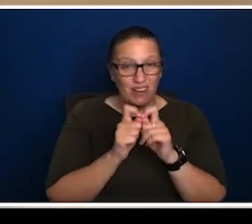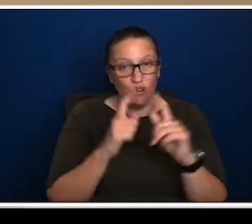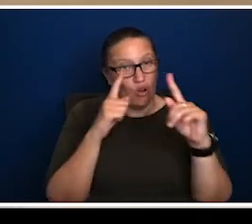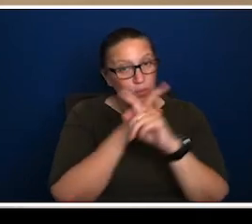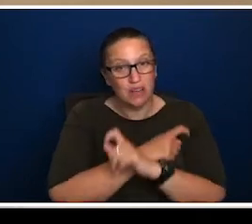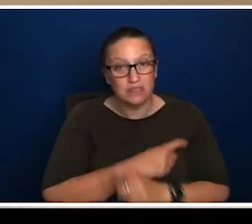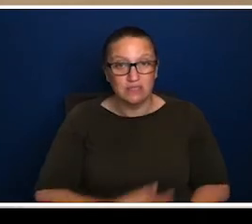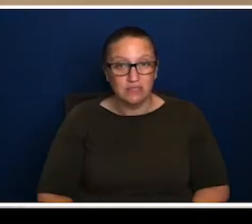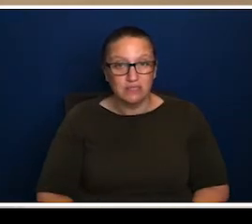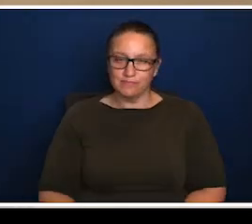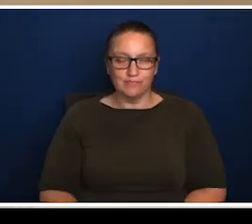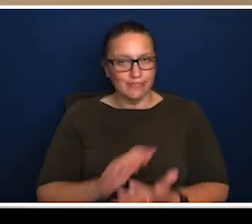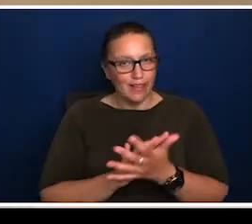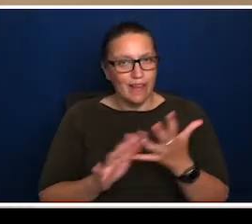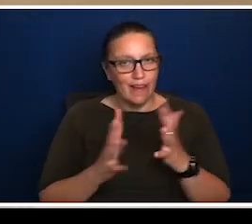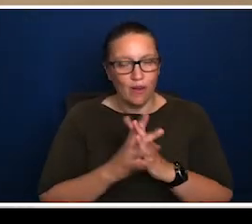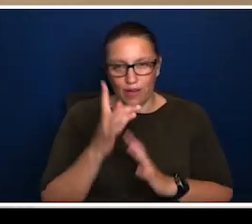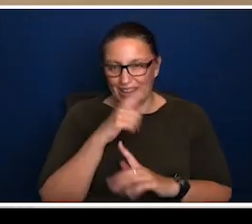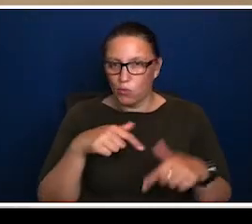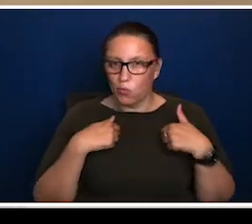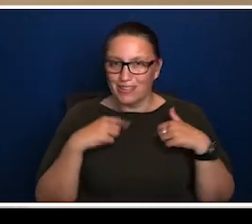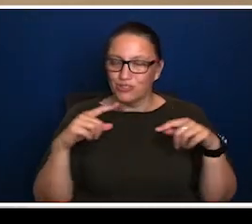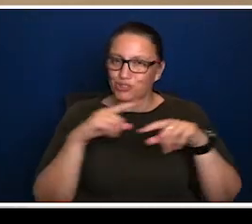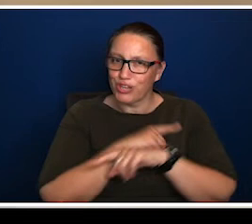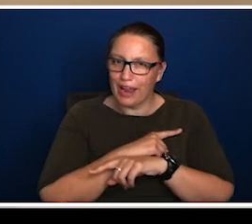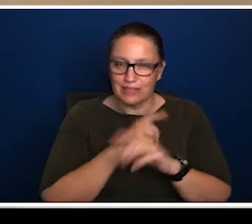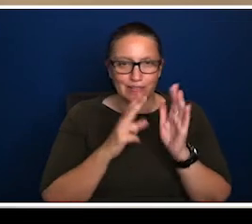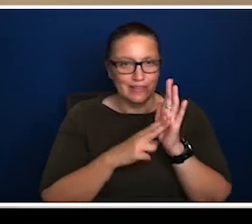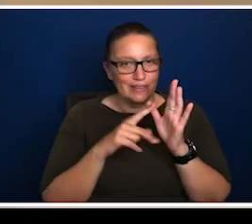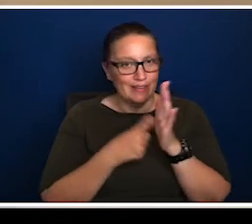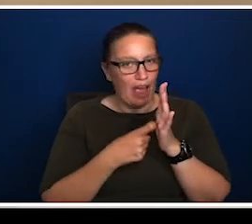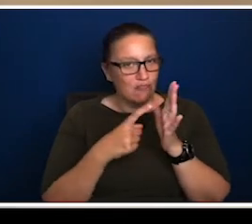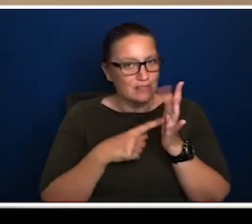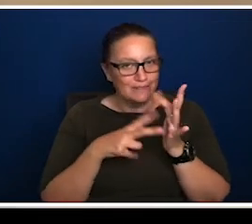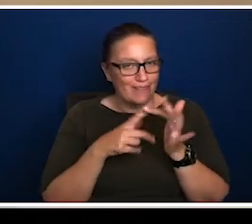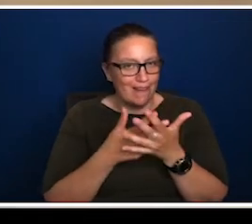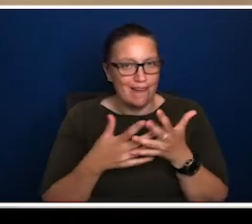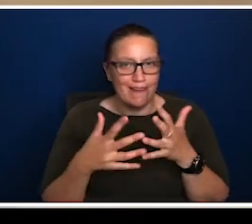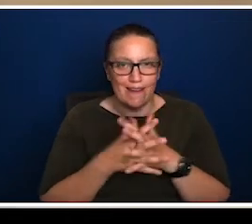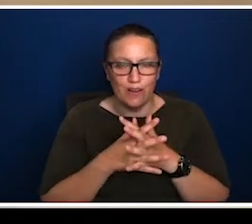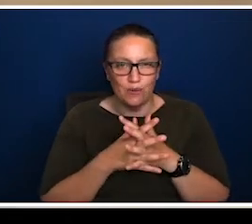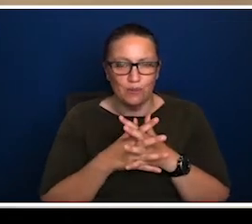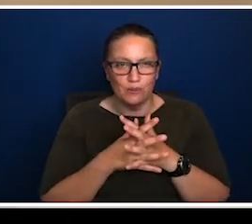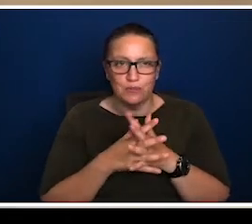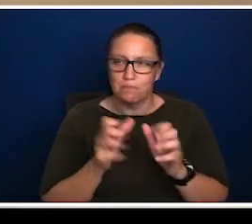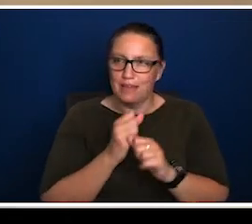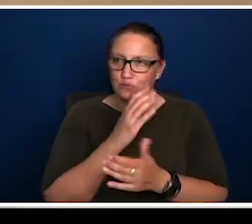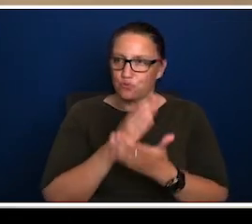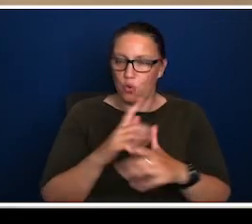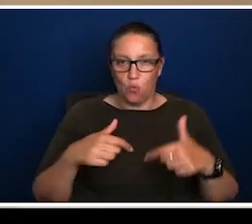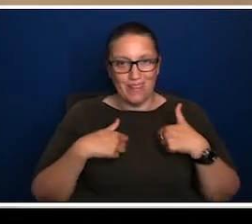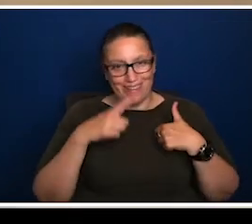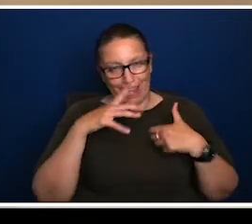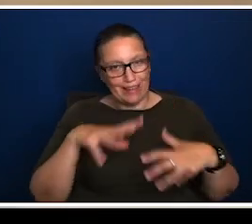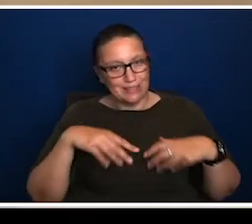society. How can we change this narrative in a way that will provide greater stability for the industry and